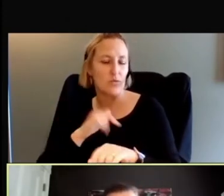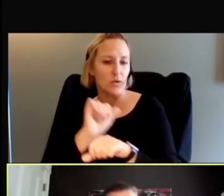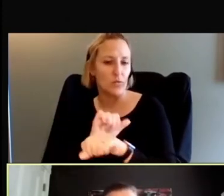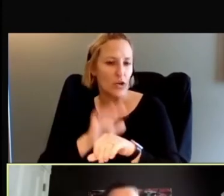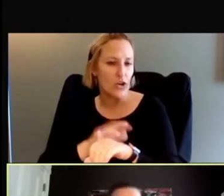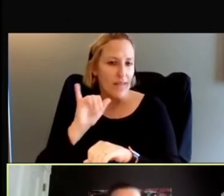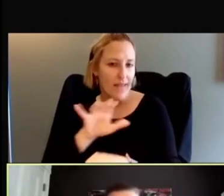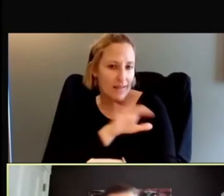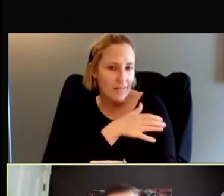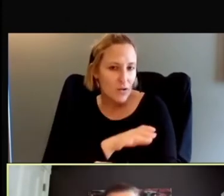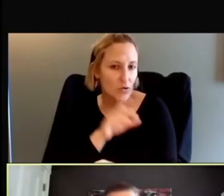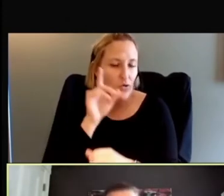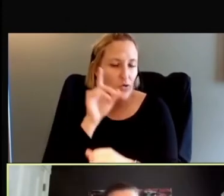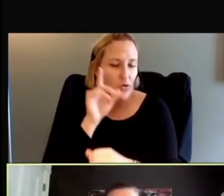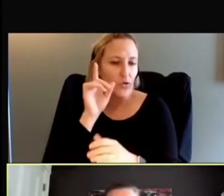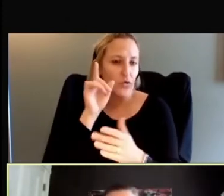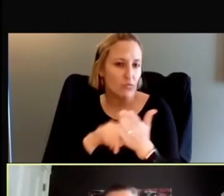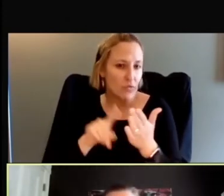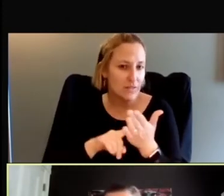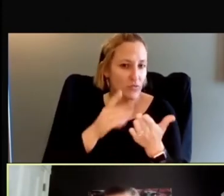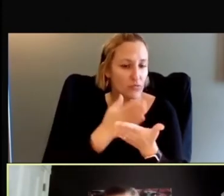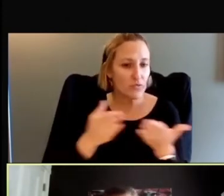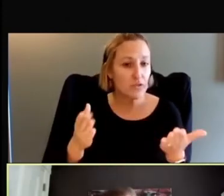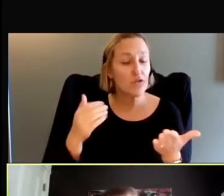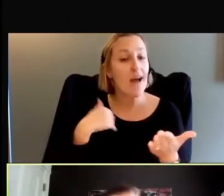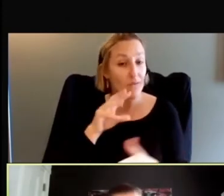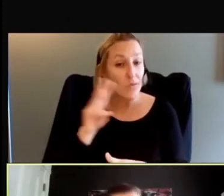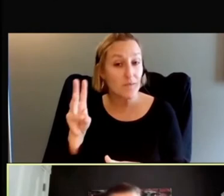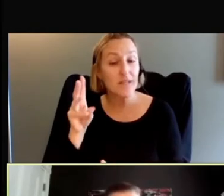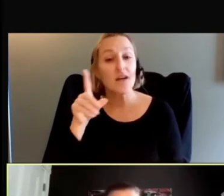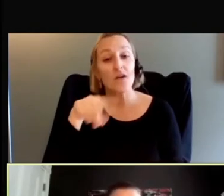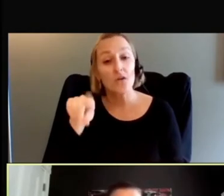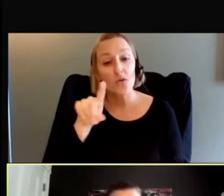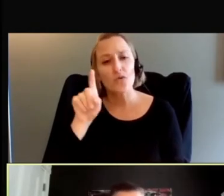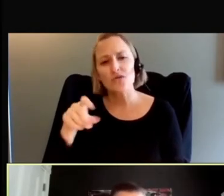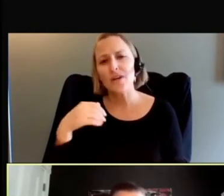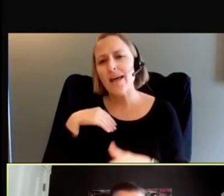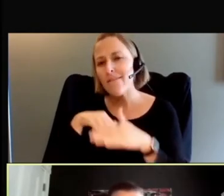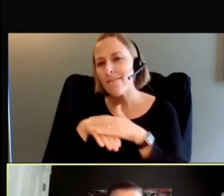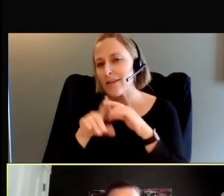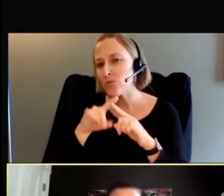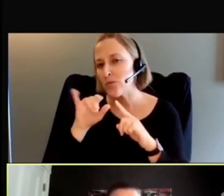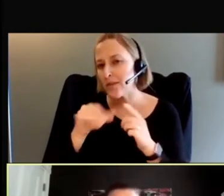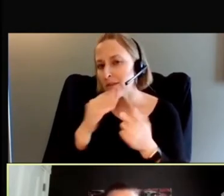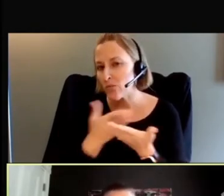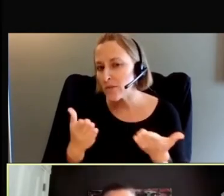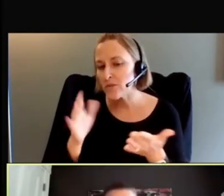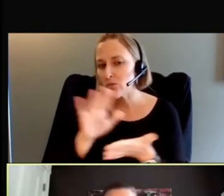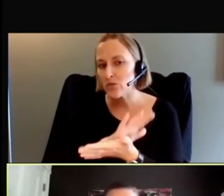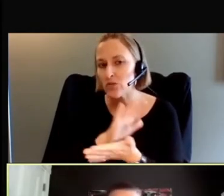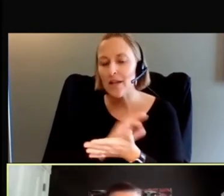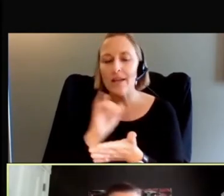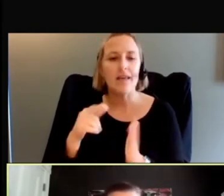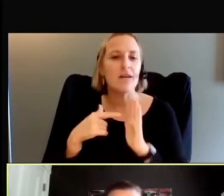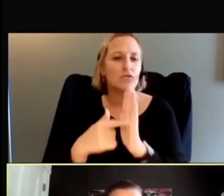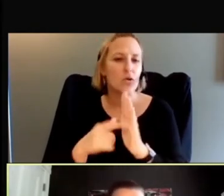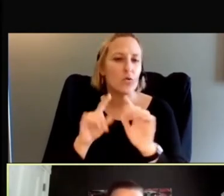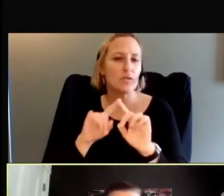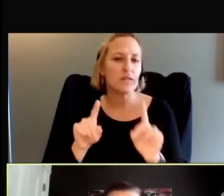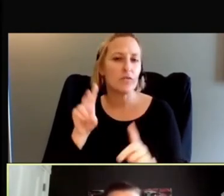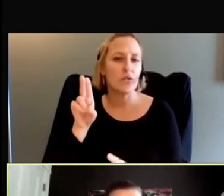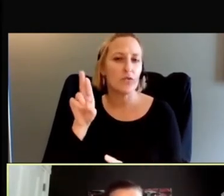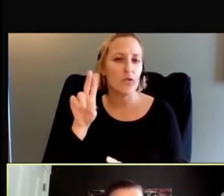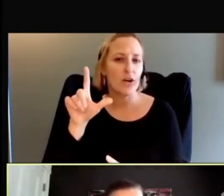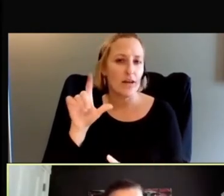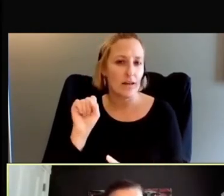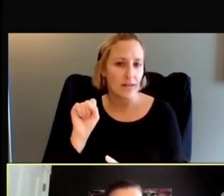resource, which we have a website of, and you do, you should have access to a resource sheet that has some of the URLs that we've been discussing here. So you'll be